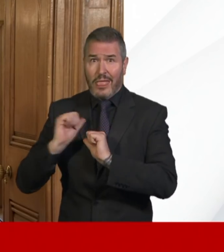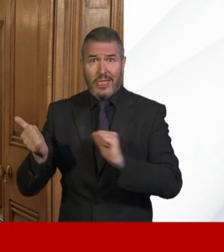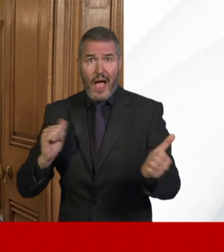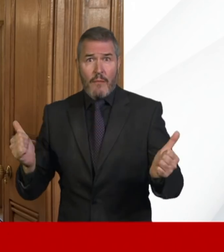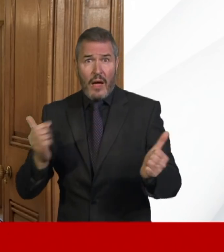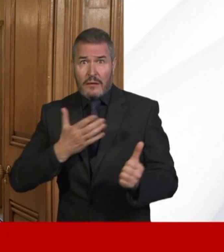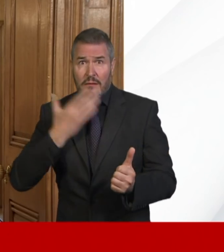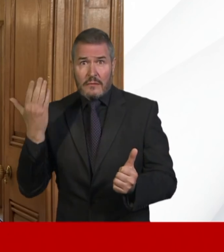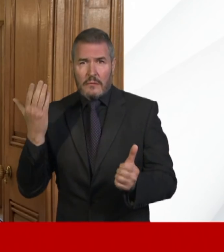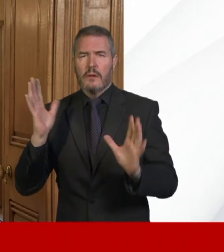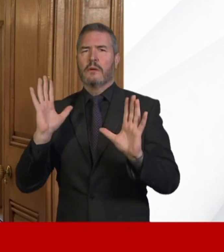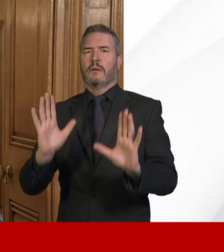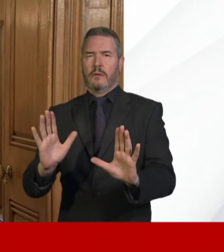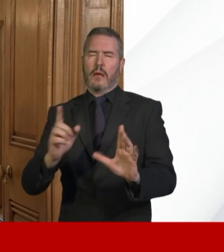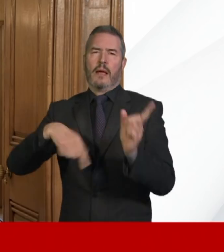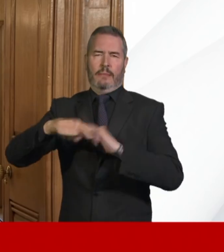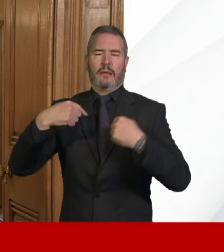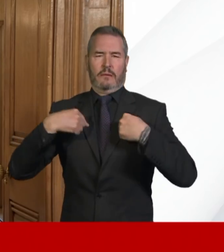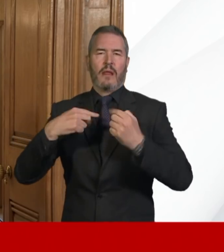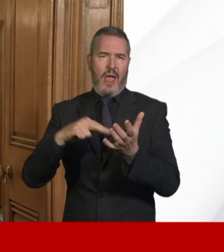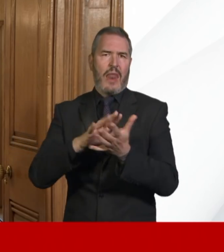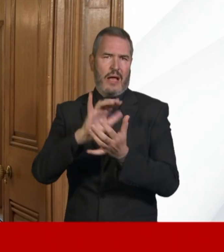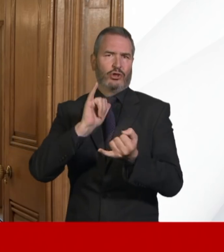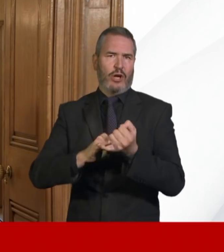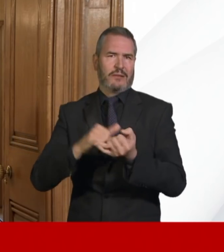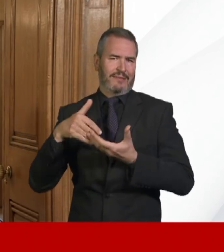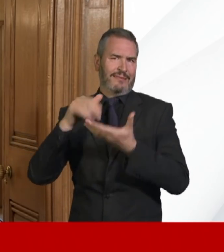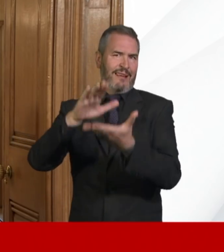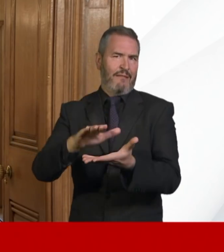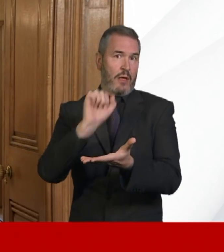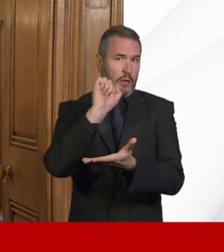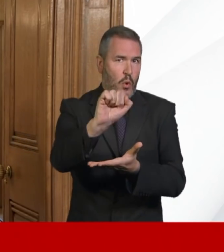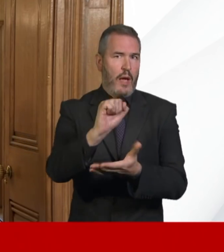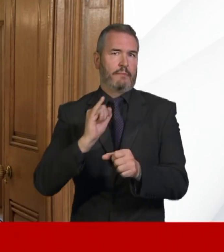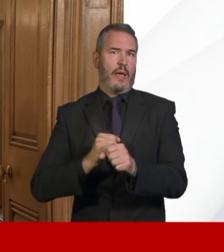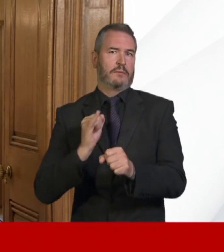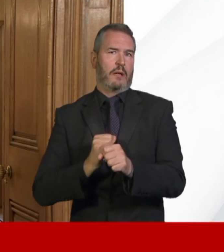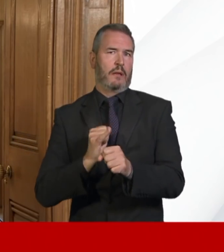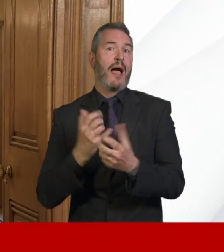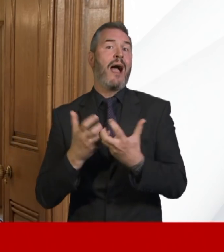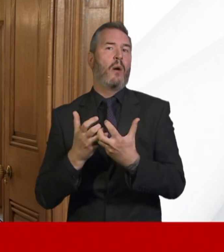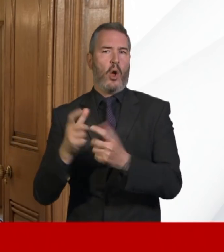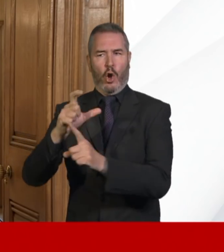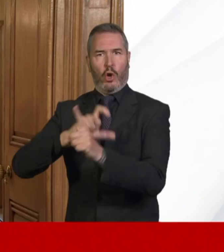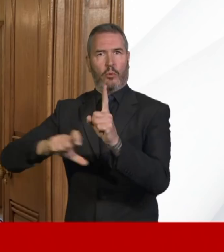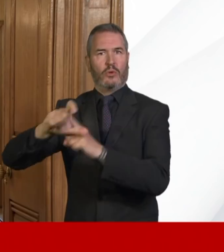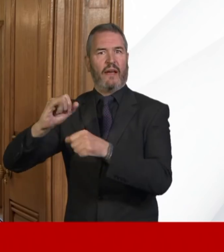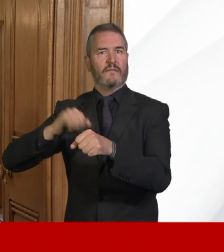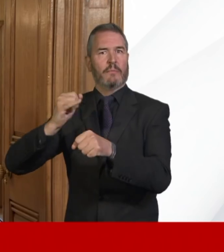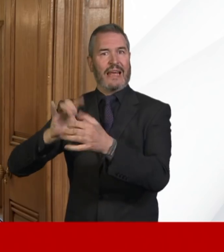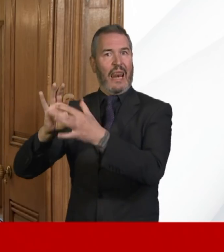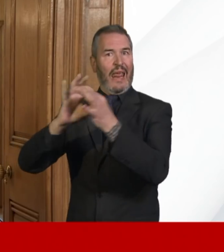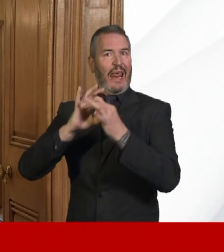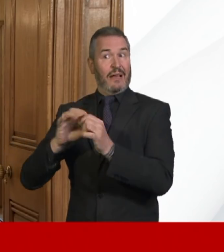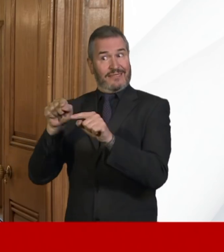who you can rely on, then the NHS will deliver your medicines through the Community Pharmacy Network.